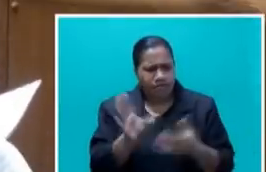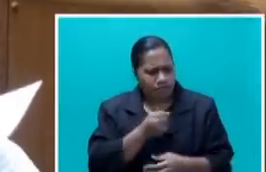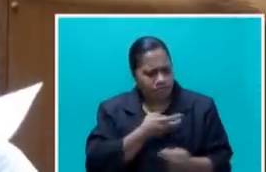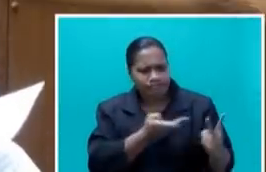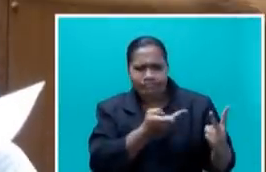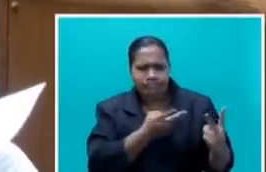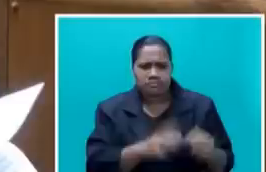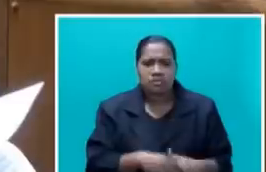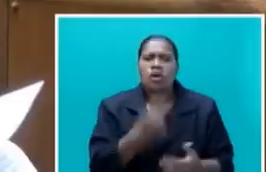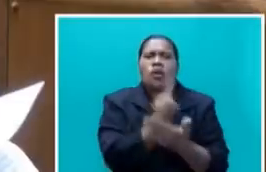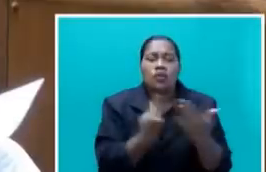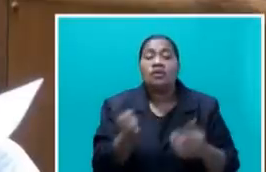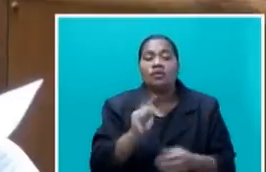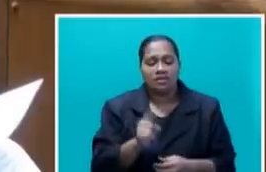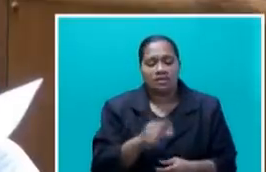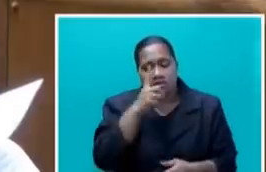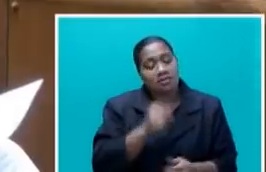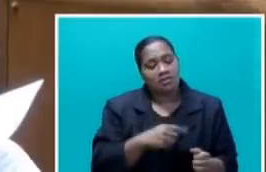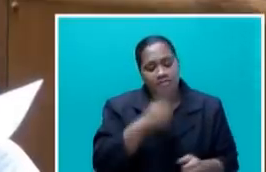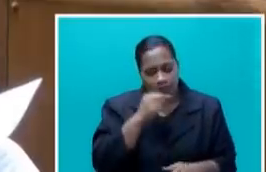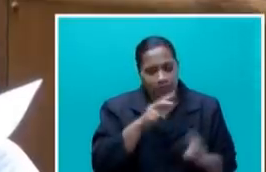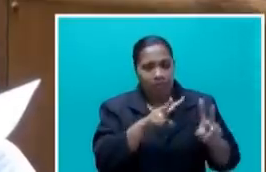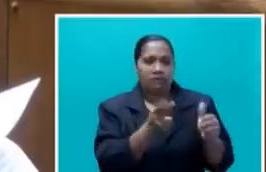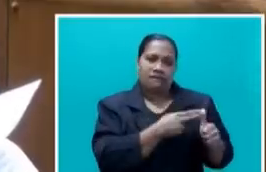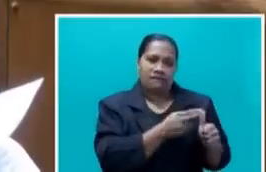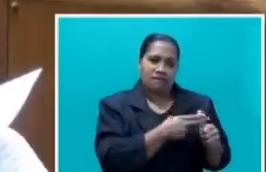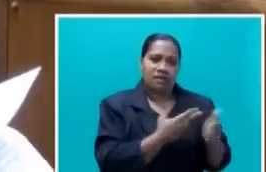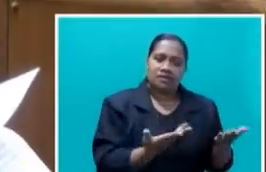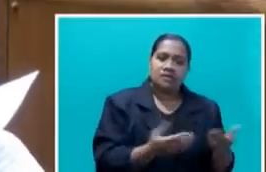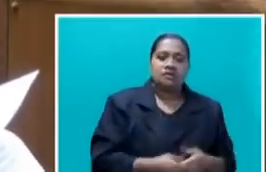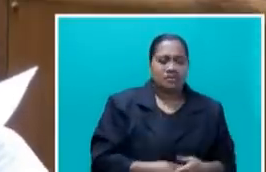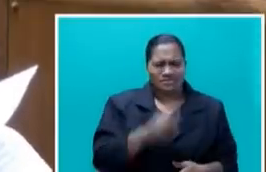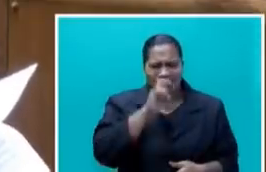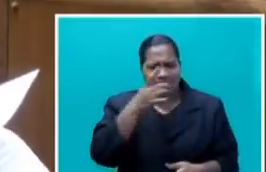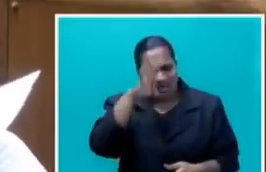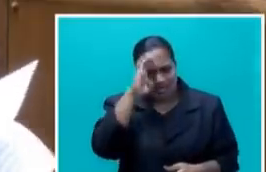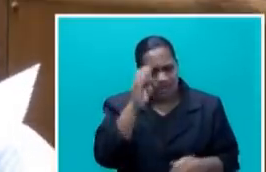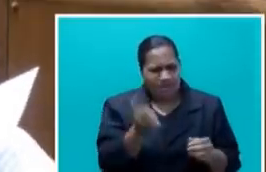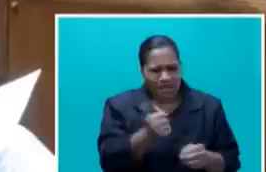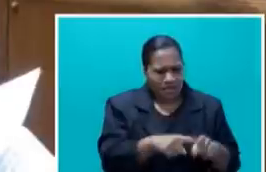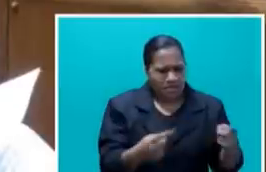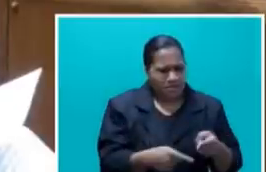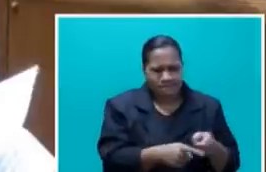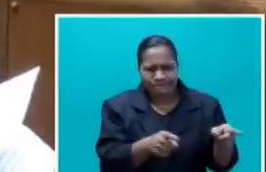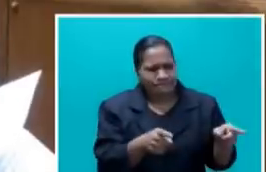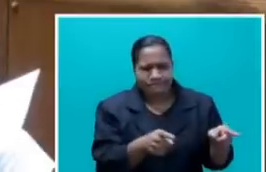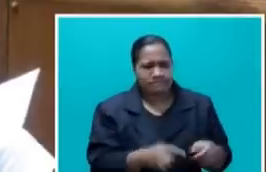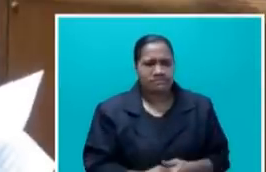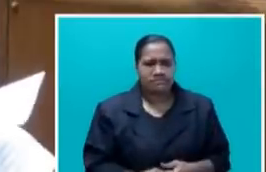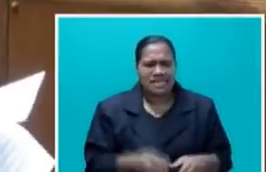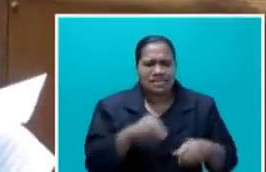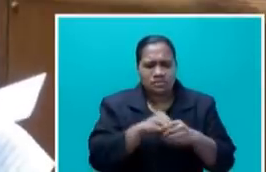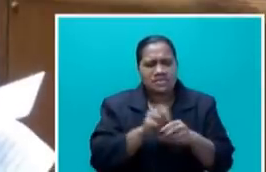political mileage. We cannot expect anything from them, including FSC's proposal on sugar price.